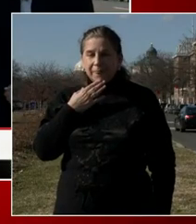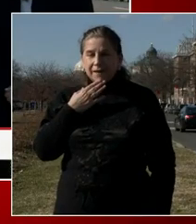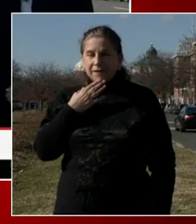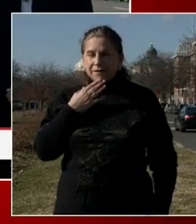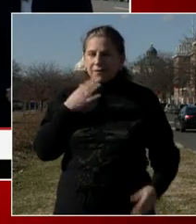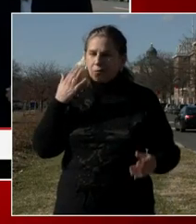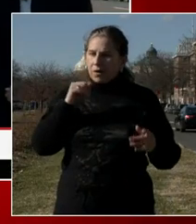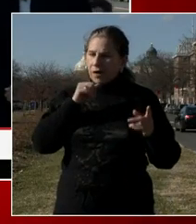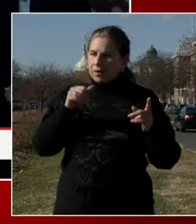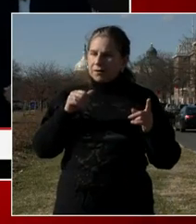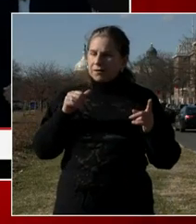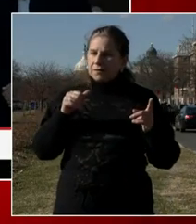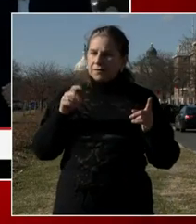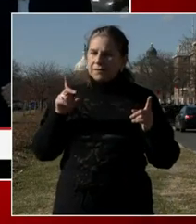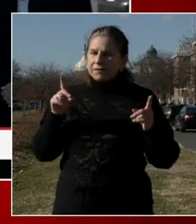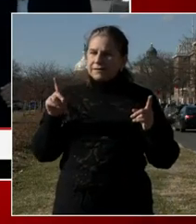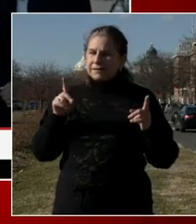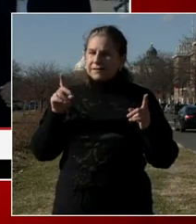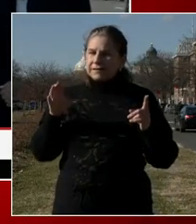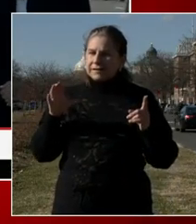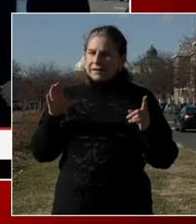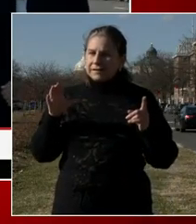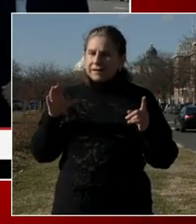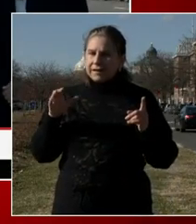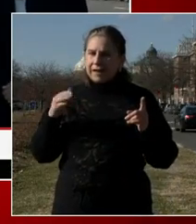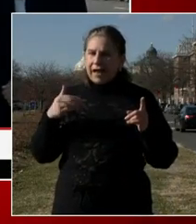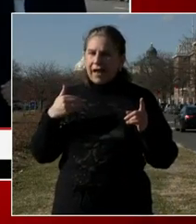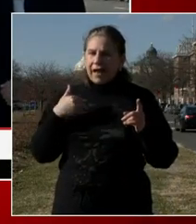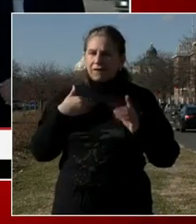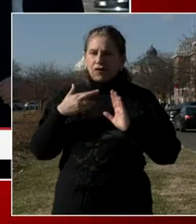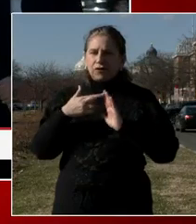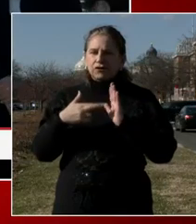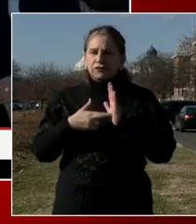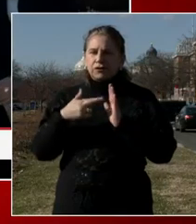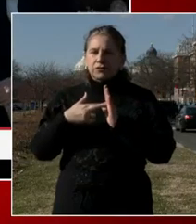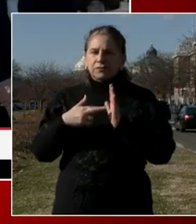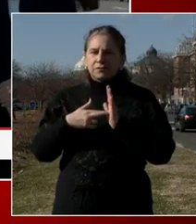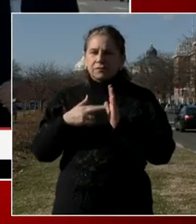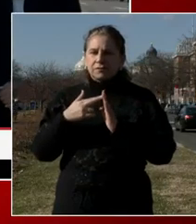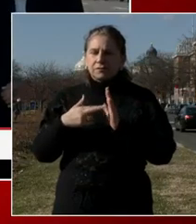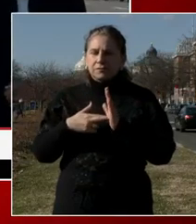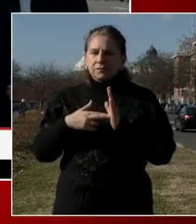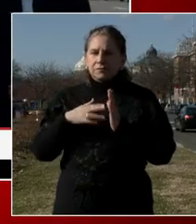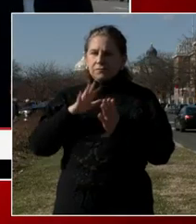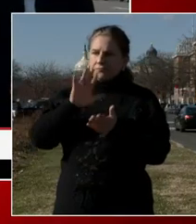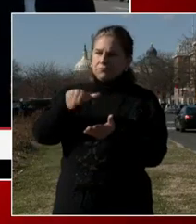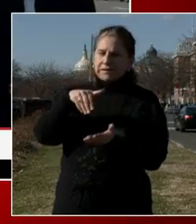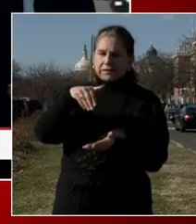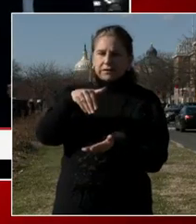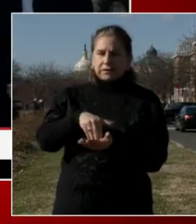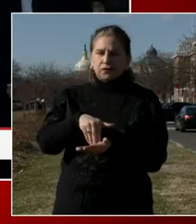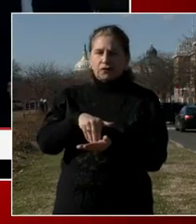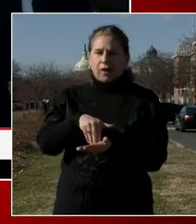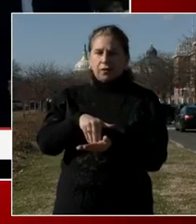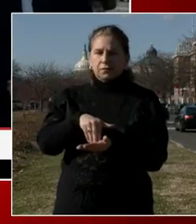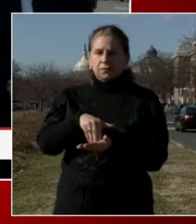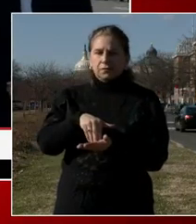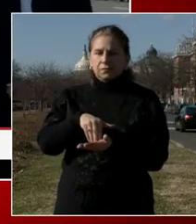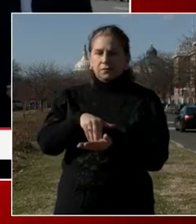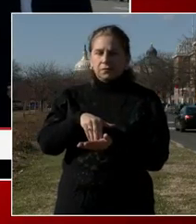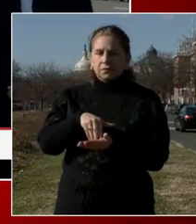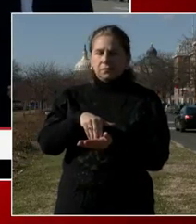central registry by phase and then contact patients to get the vaccine as opposed to having them call in